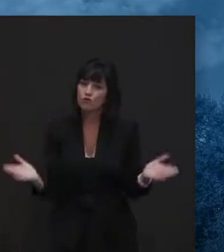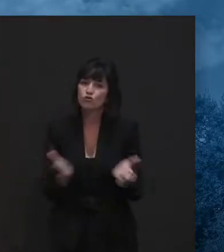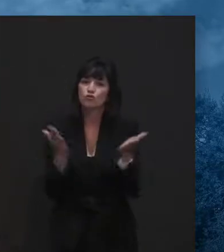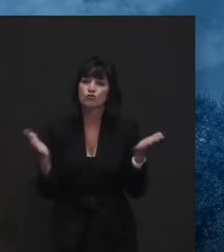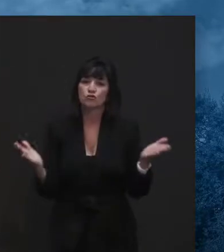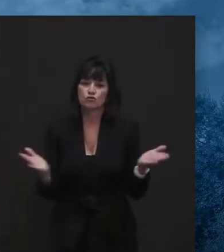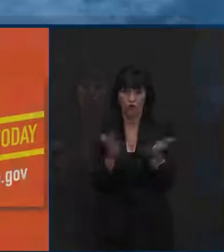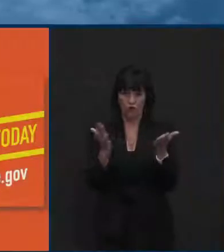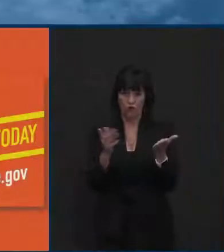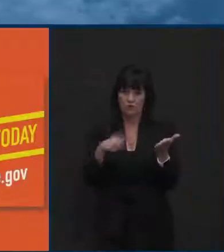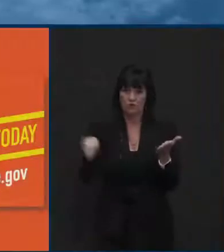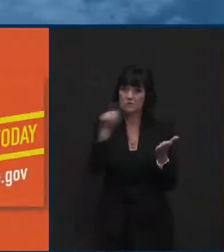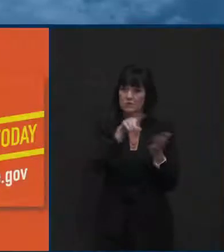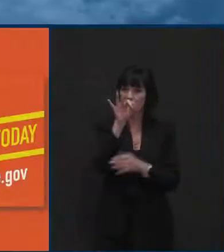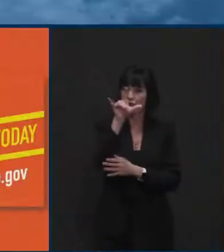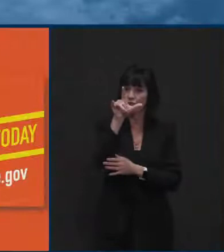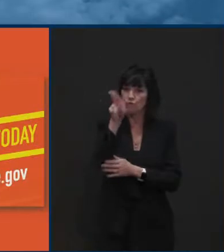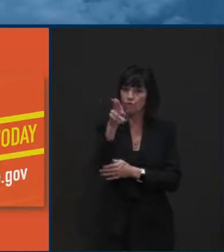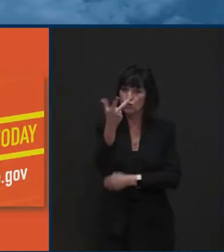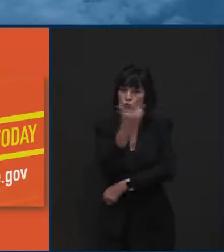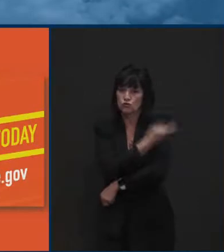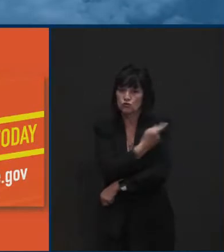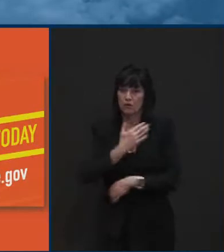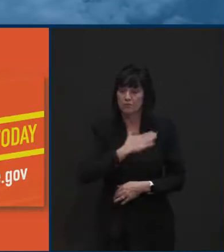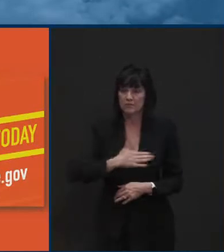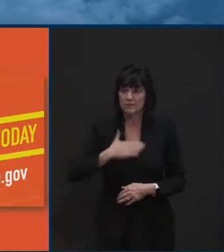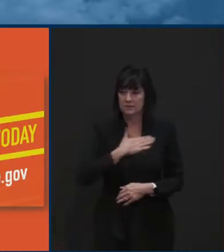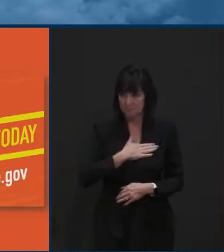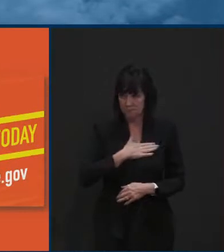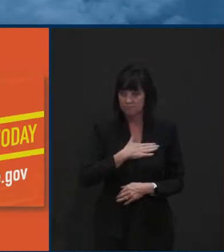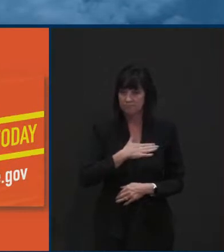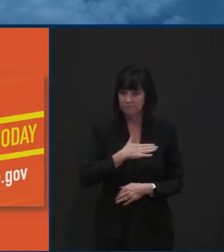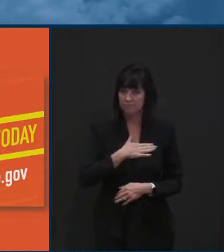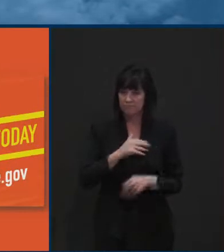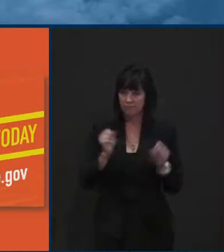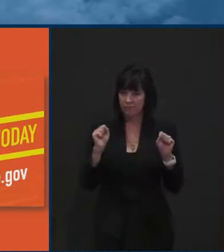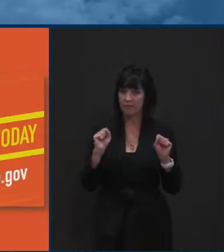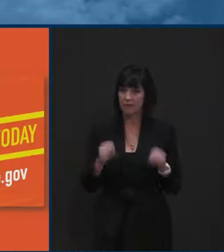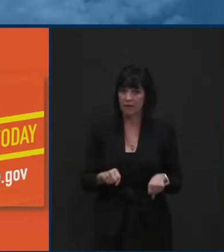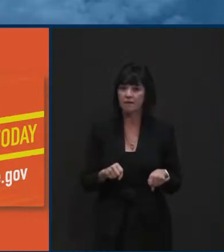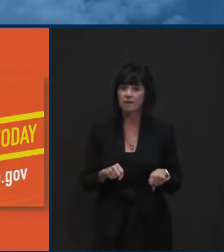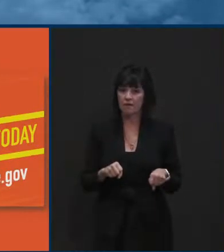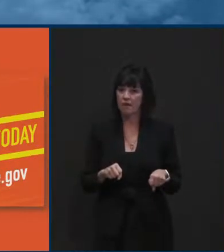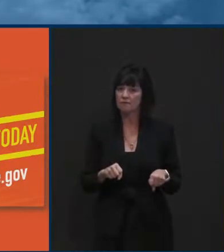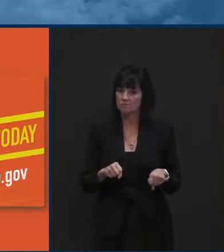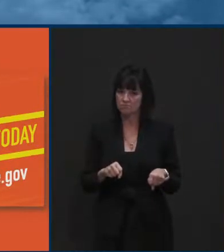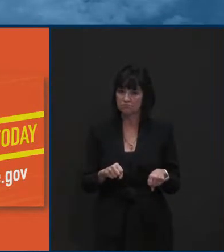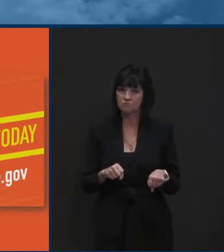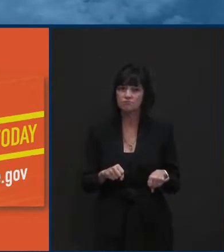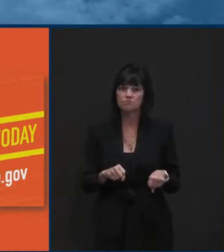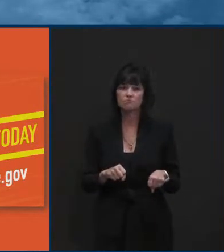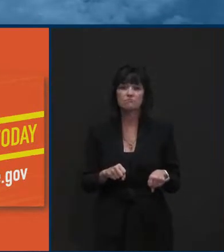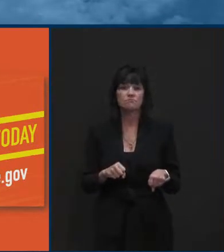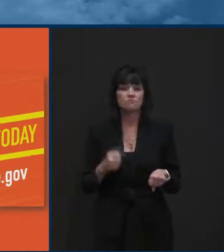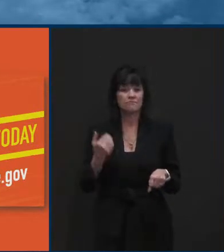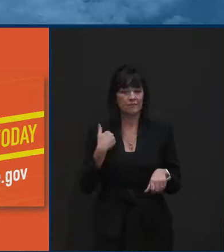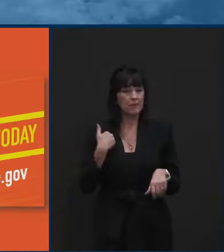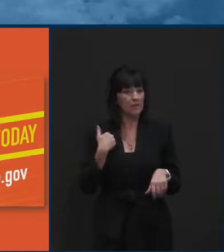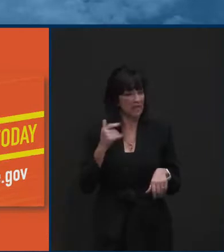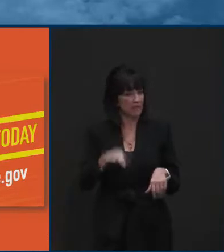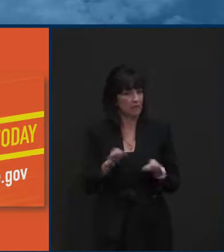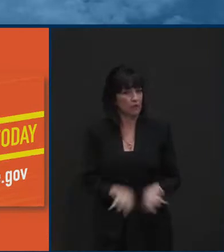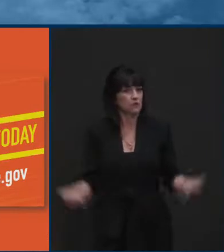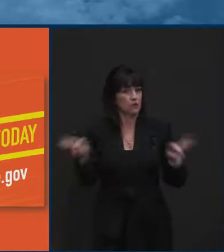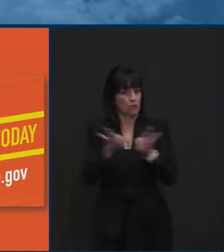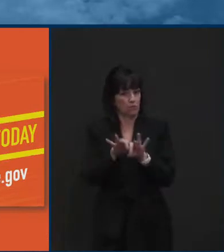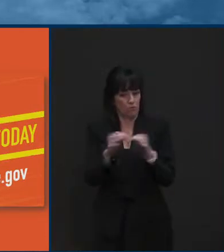everybody to get your flu, uh, shot your flu vaccine again, incredibly important, particularly as we move further